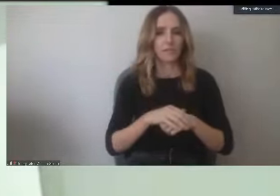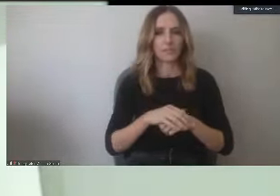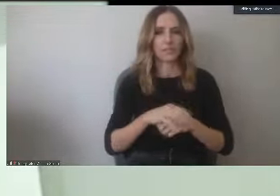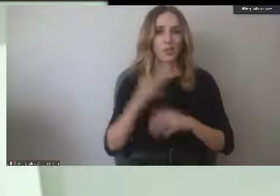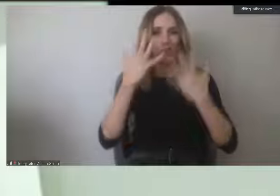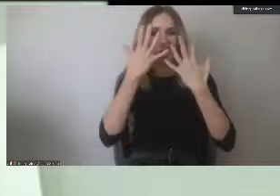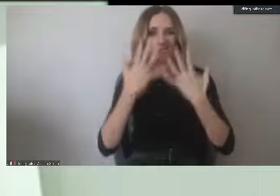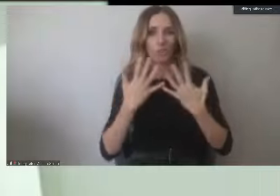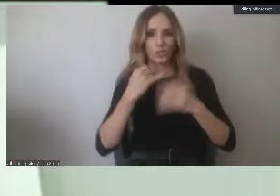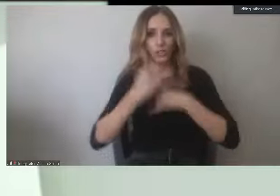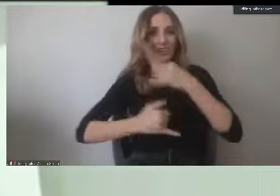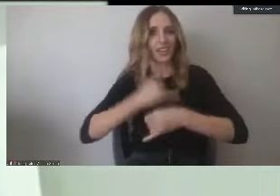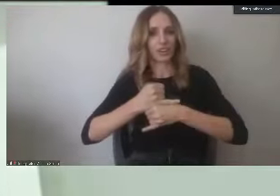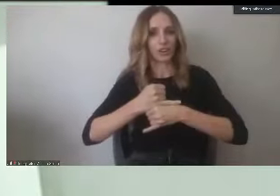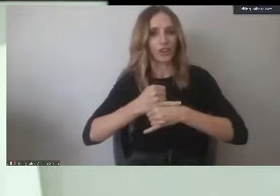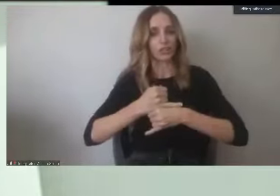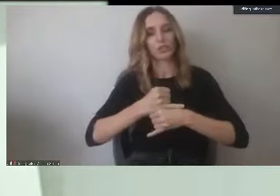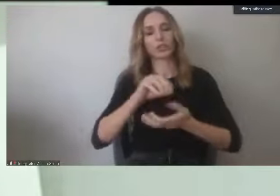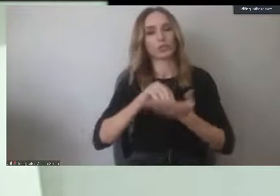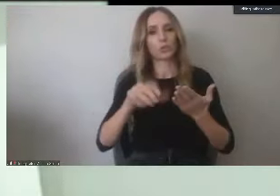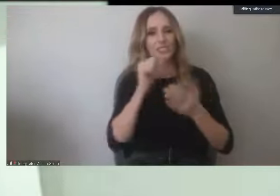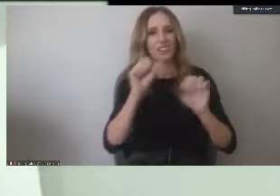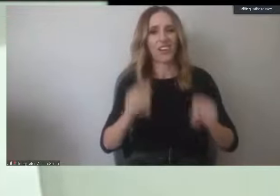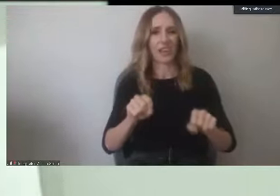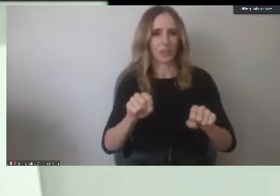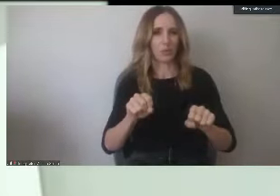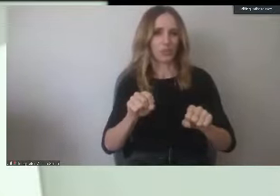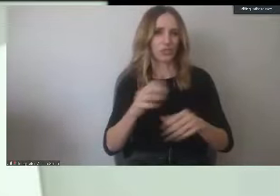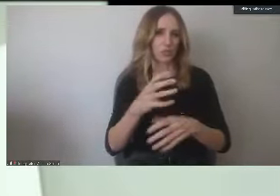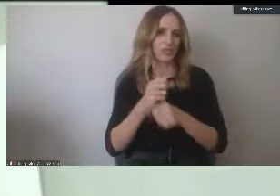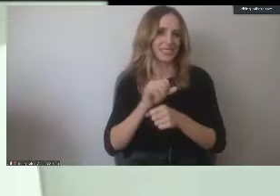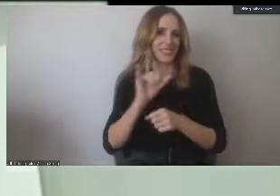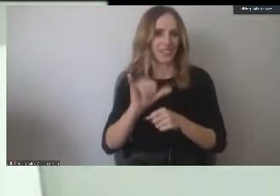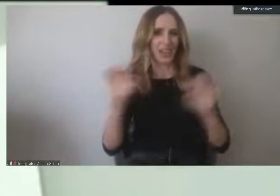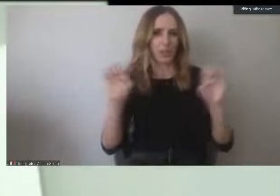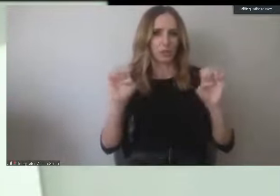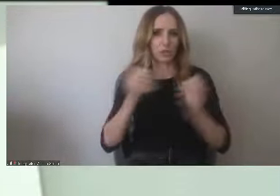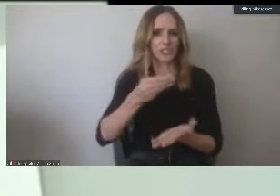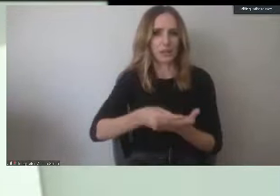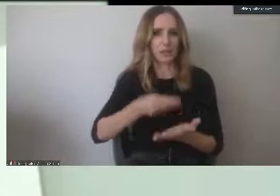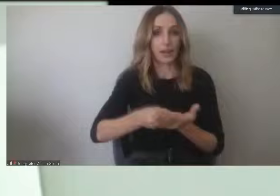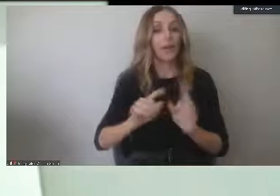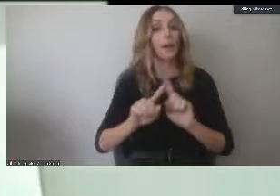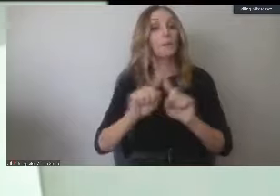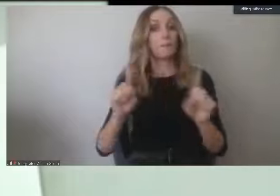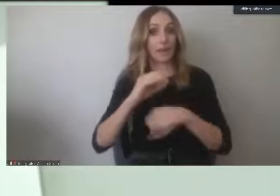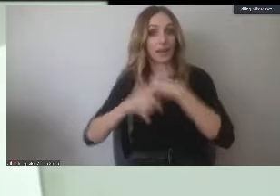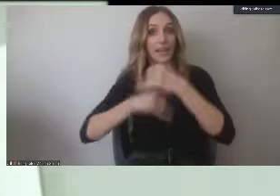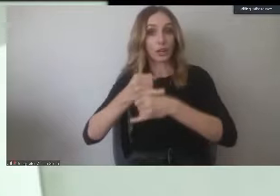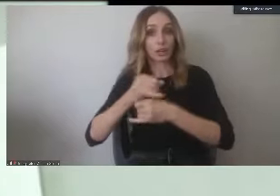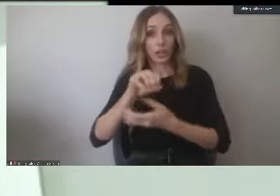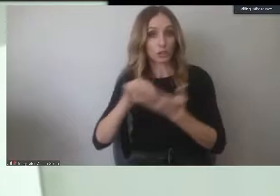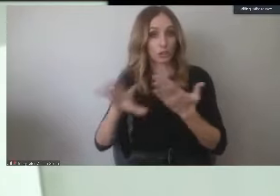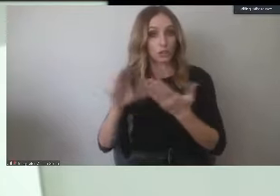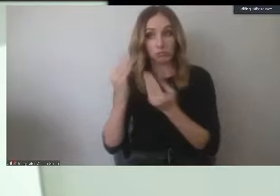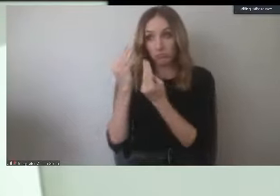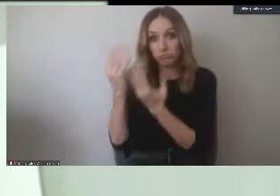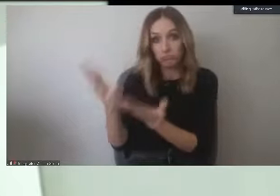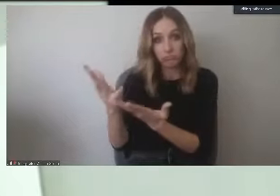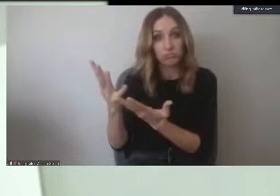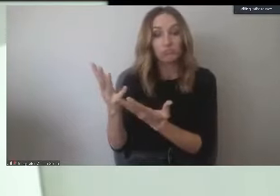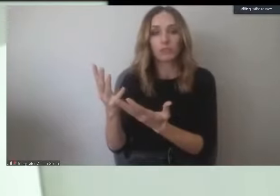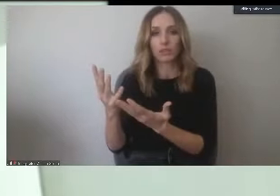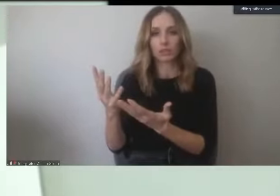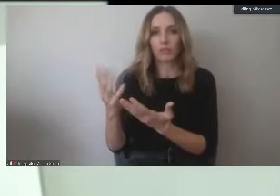eligible to apply for those CARE Act dollars. However, I would like to let our international students know that there's other ways that we're looking to